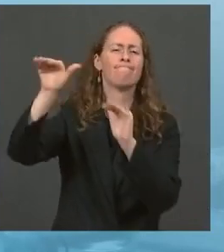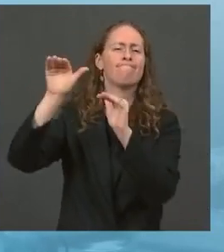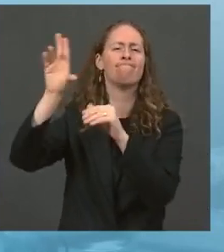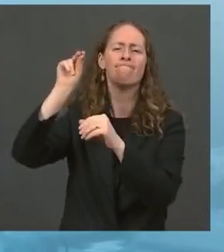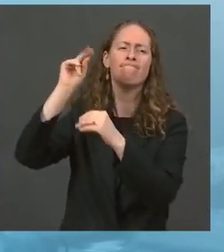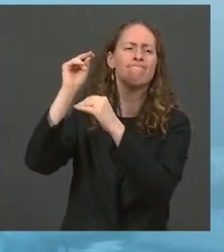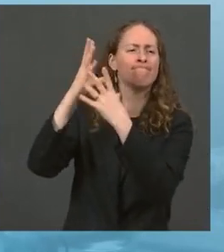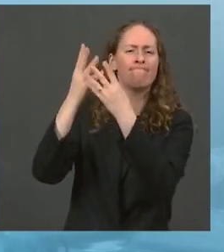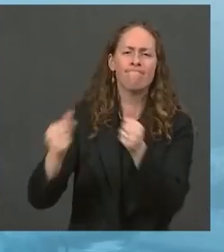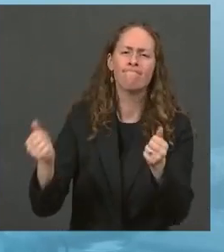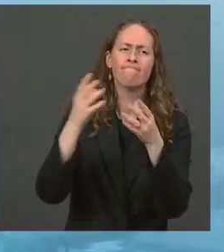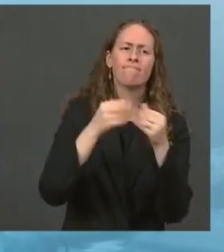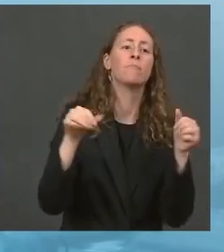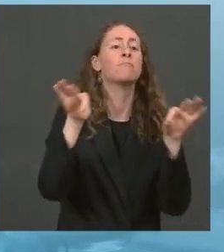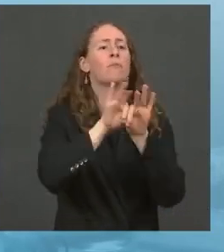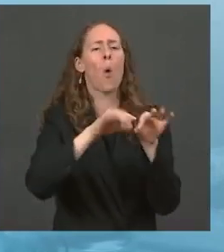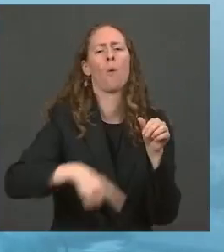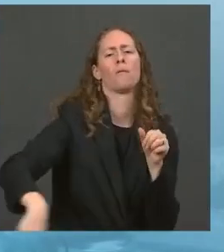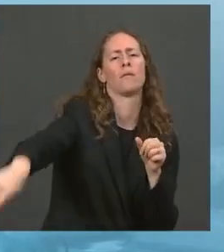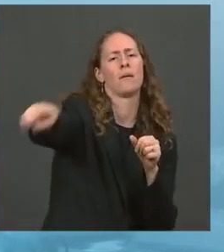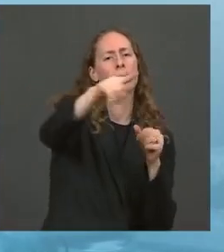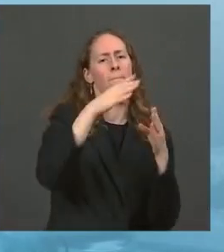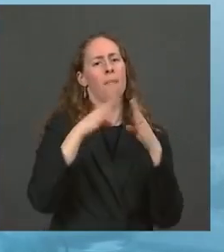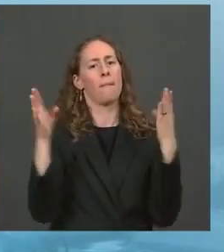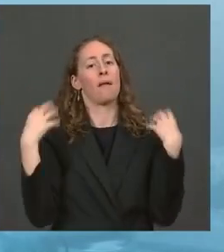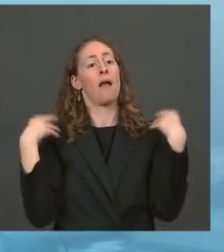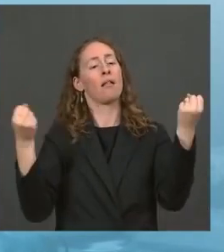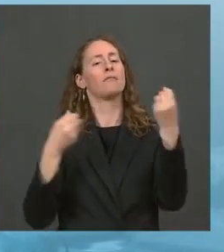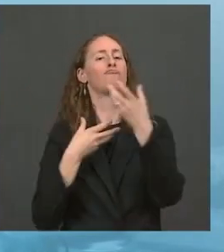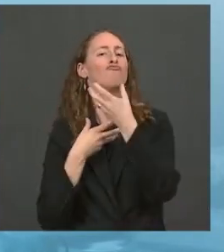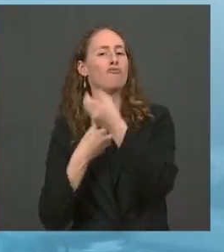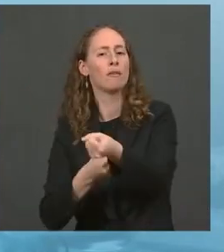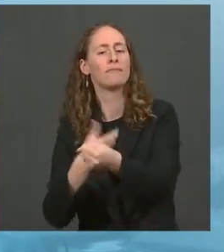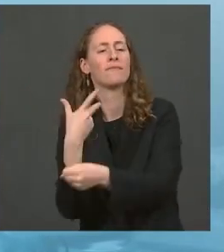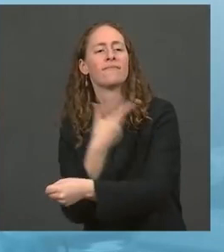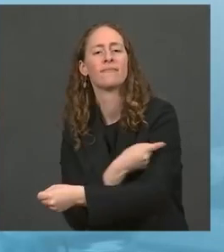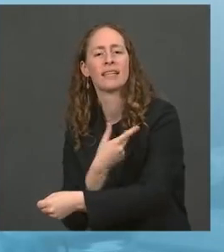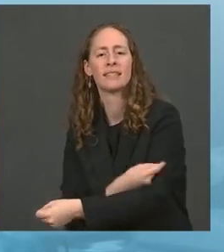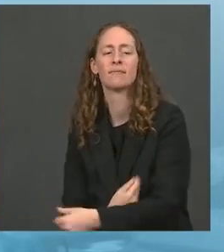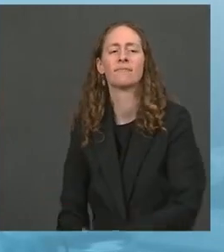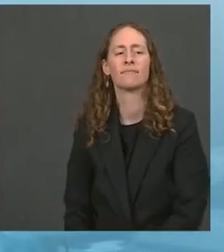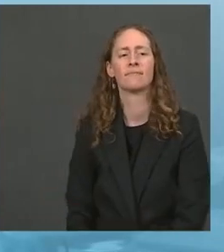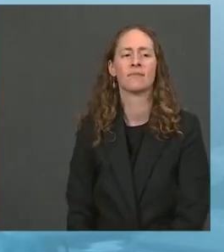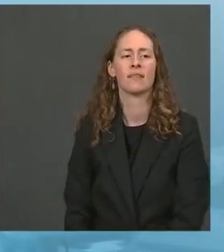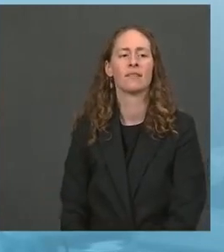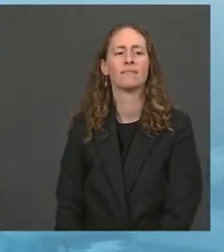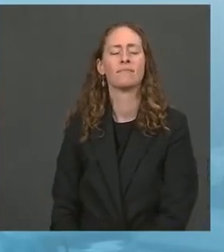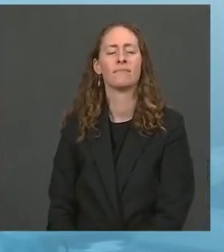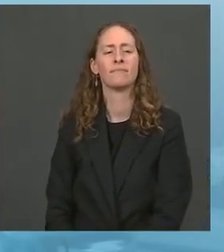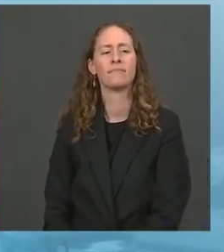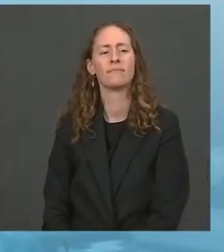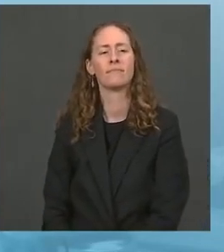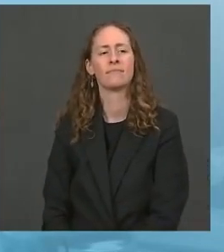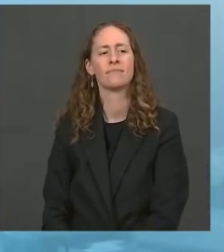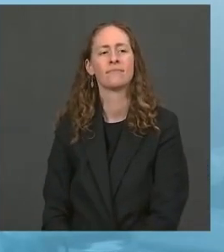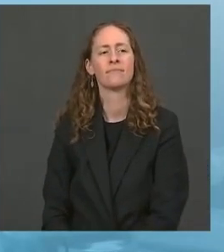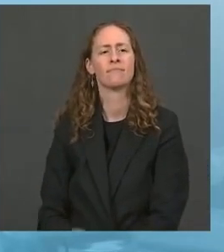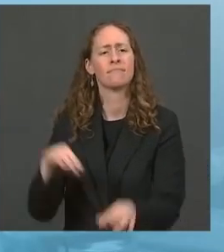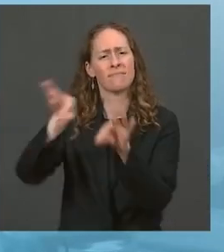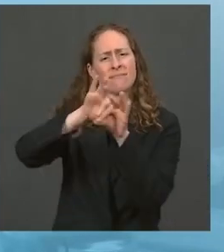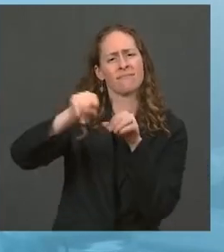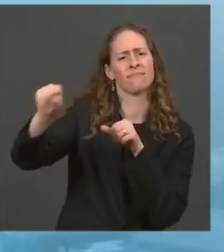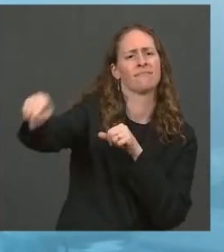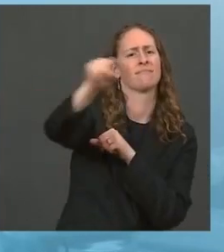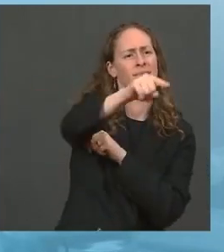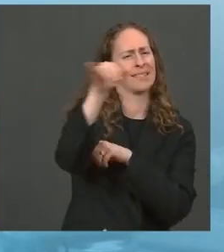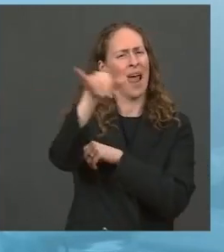lifesaving tools. It's also important that we are working toward common goals and targets so that we can measure